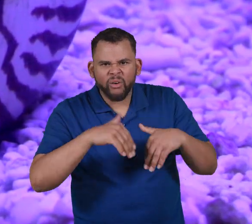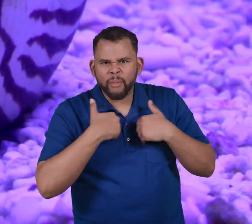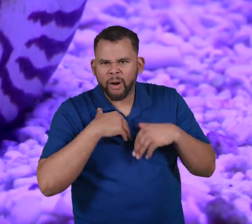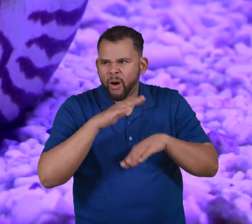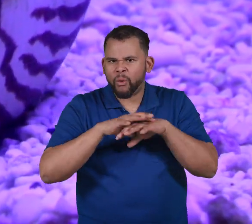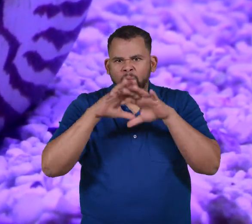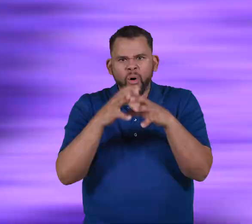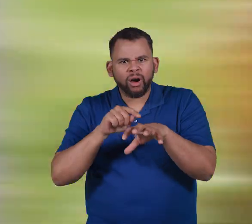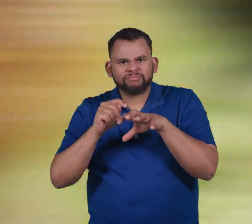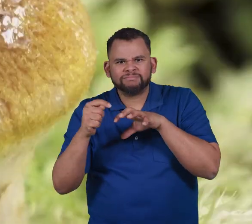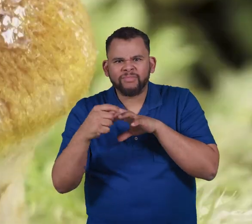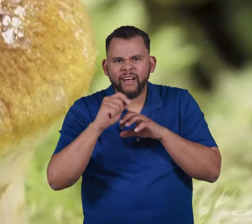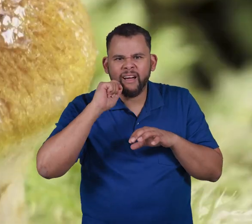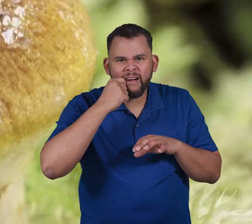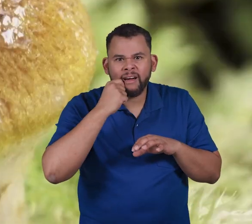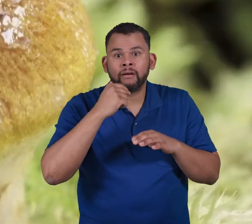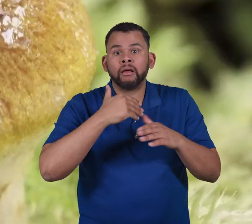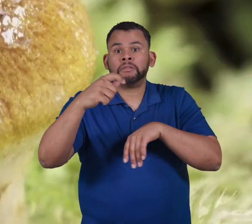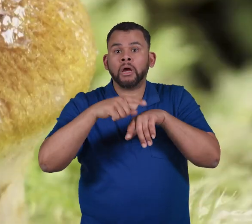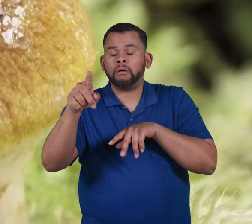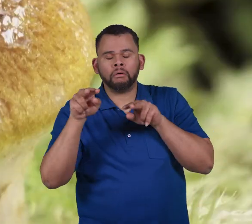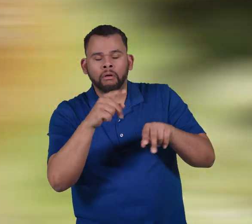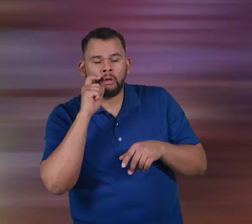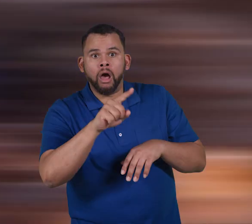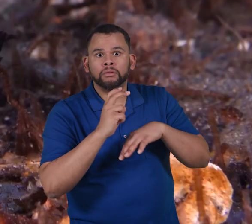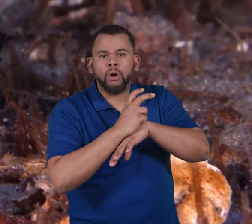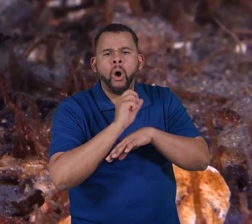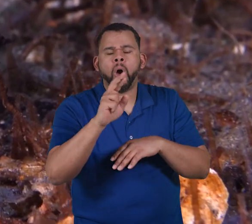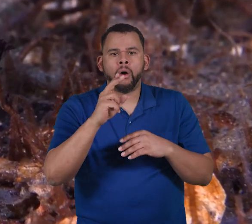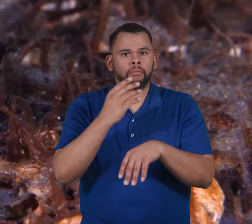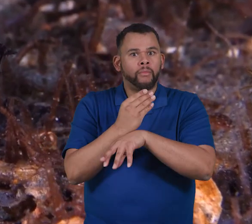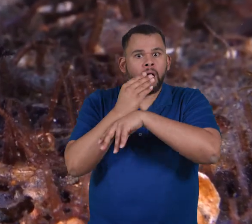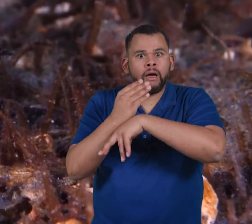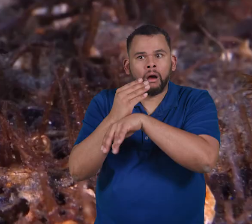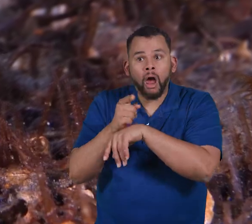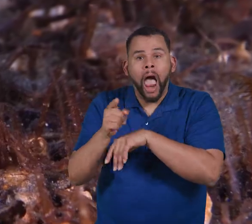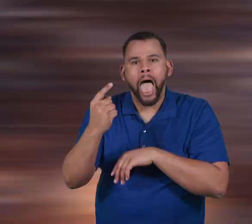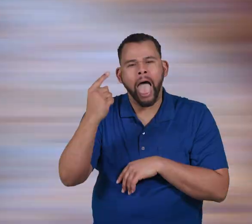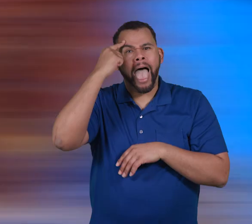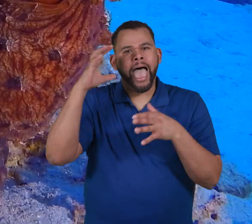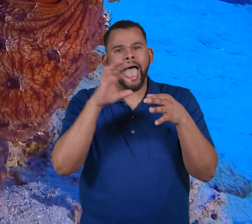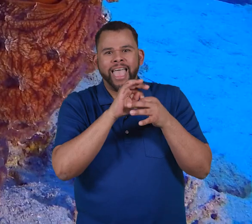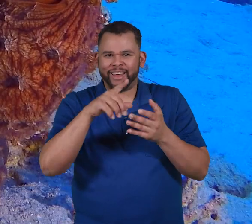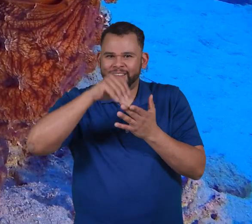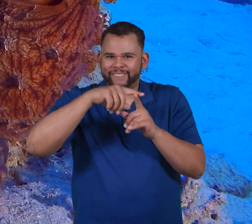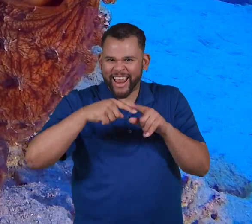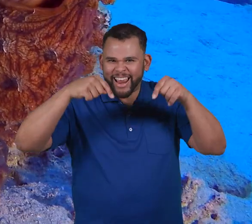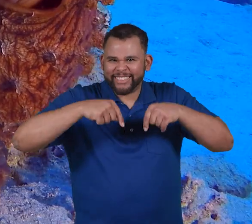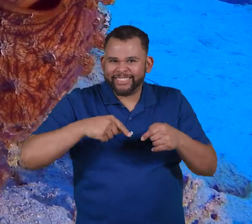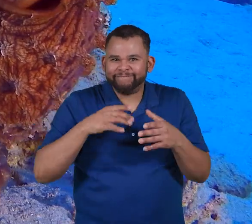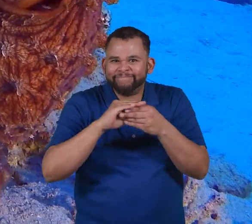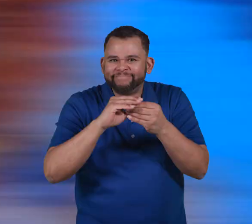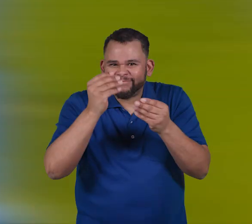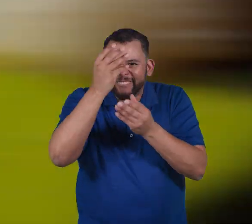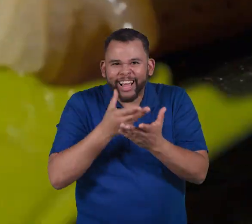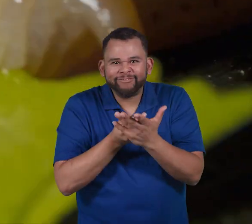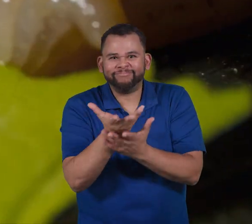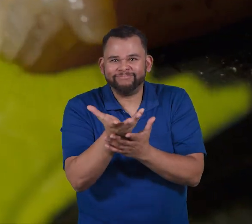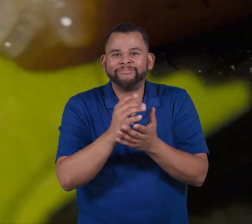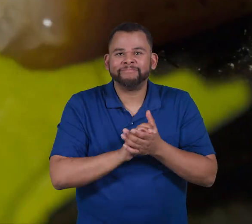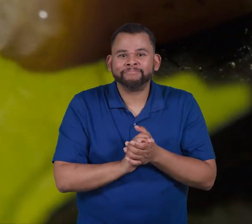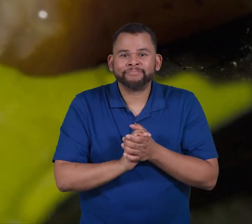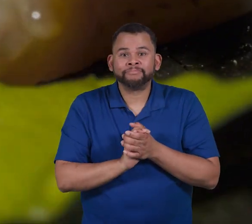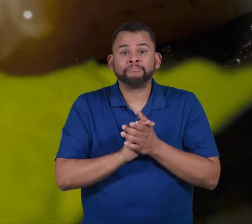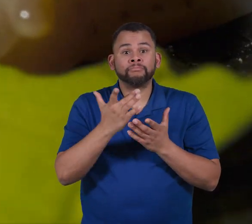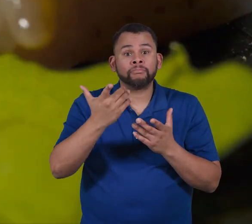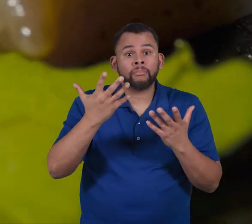creatures on Earth. The next time you see a snail or think about a squid, you can remember all of the interesting things you